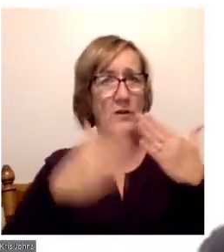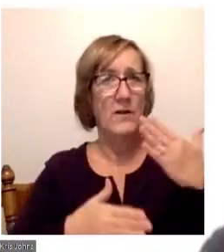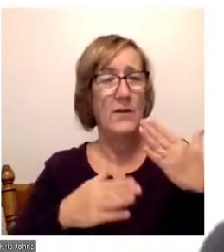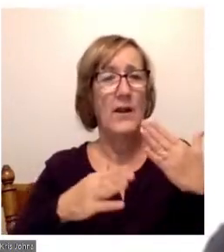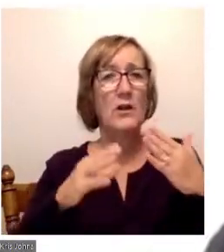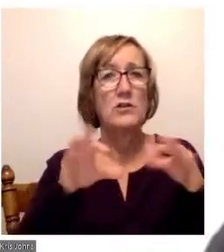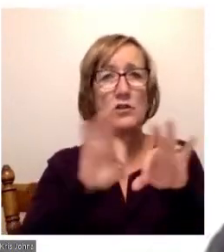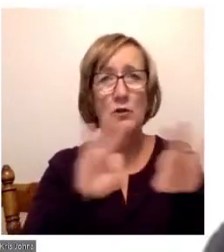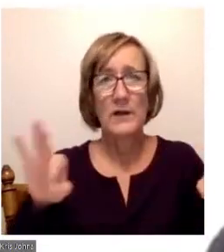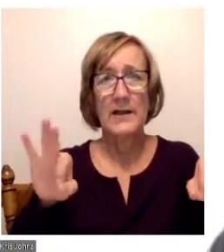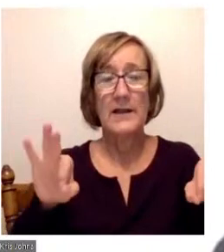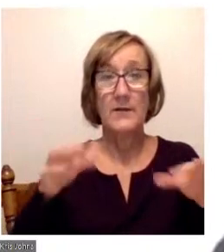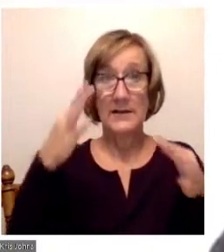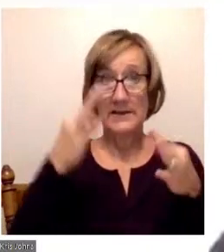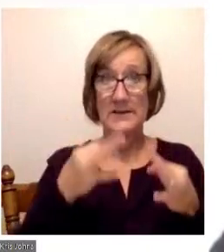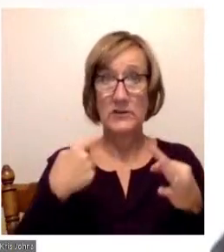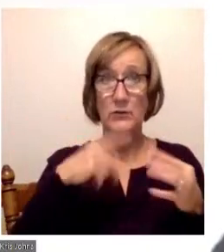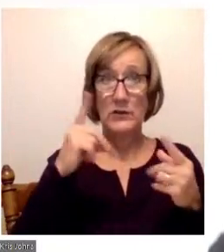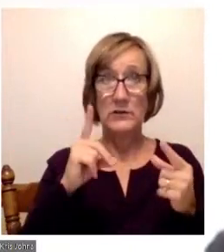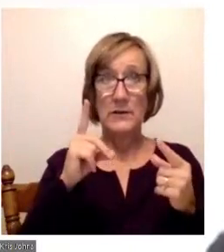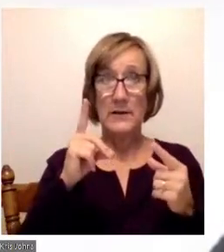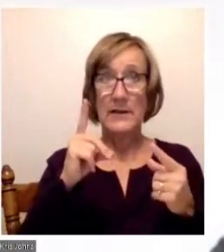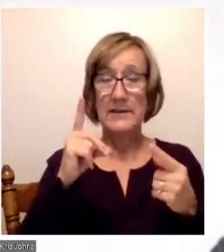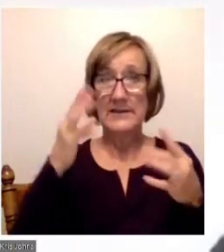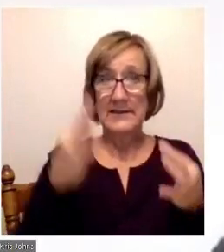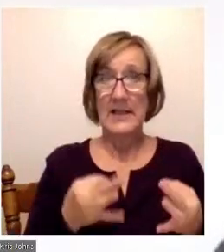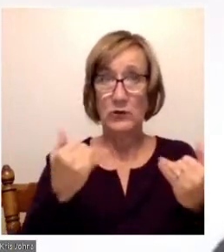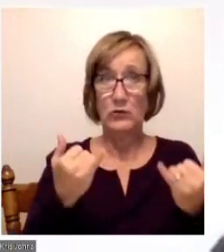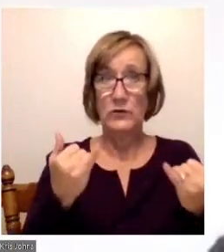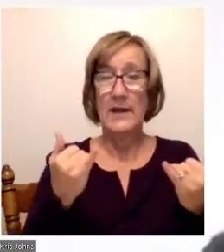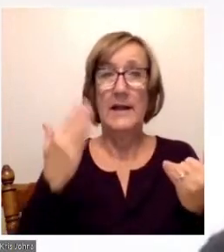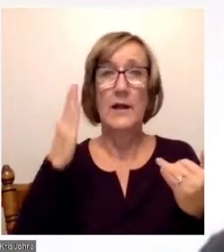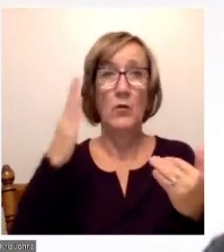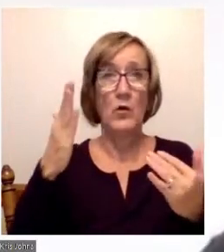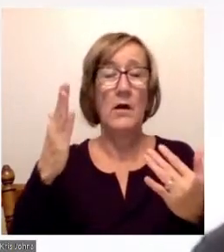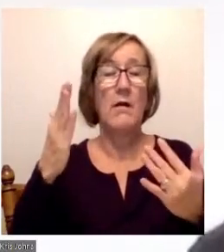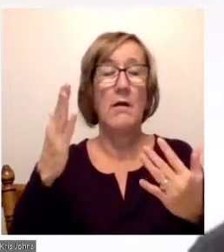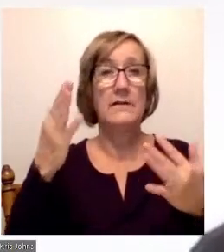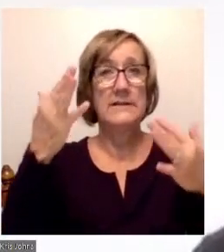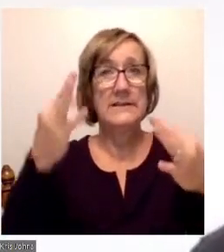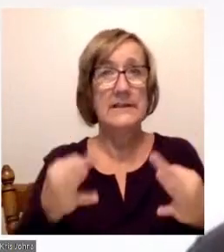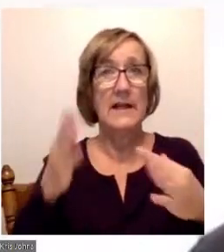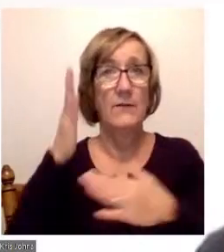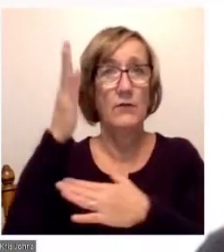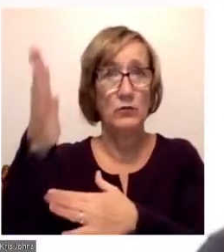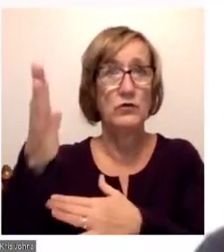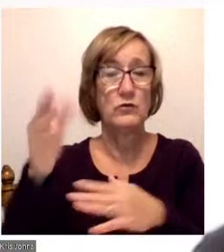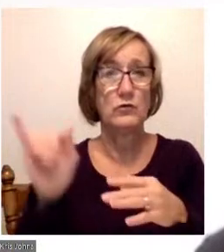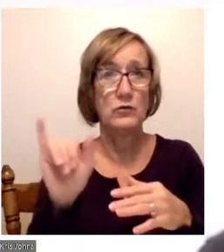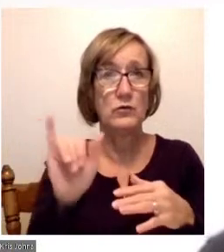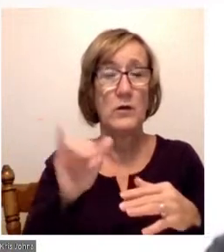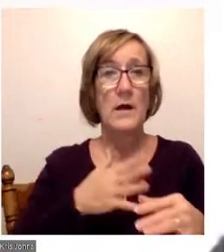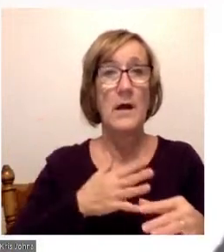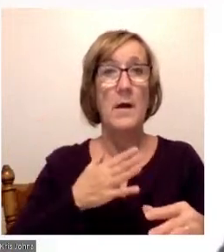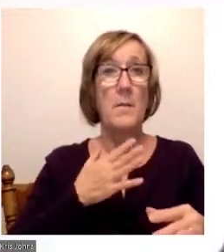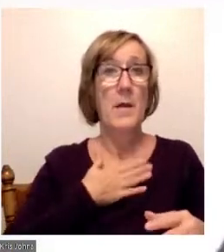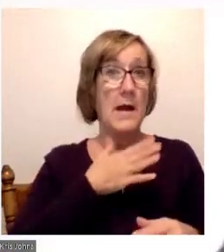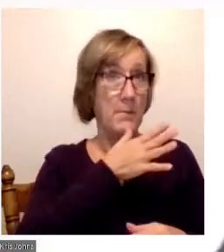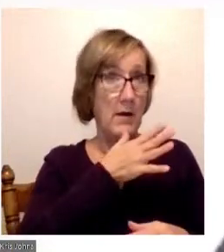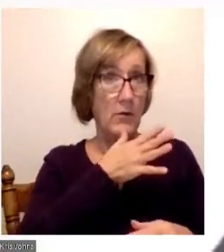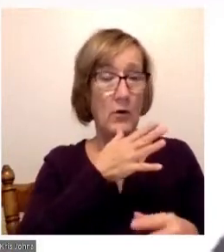bear. The decisions we make today will create the college that she will attend in the future. And lastly, the experience of my mother. She